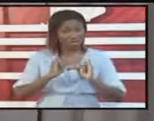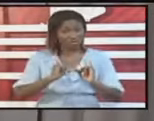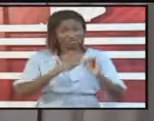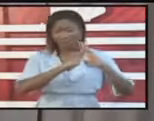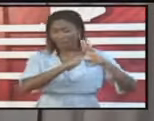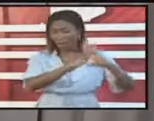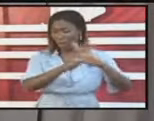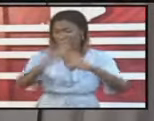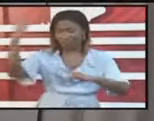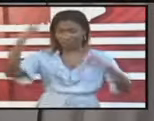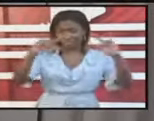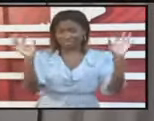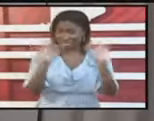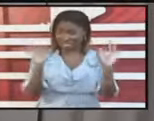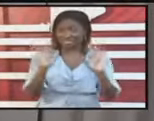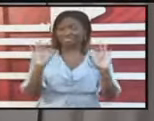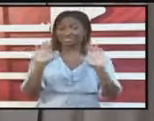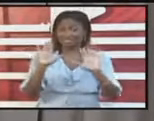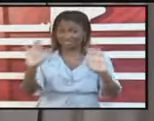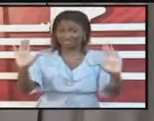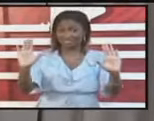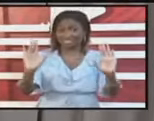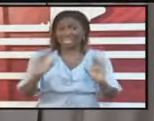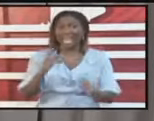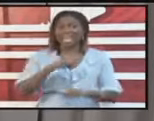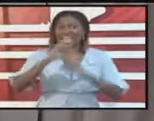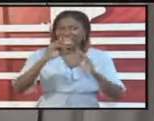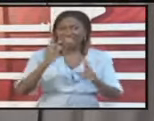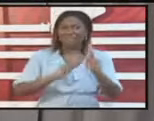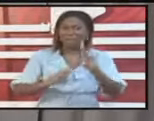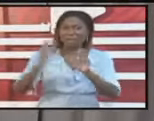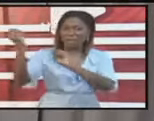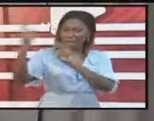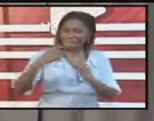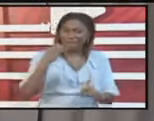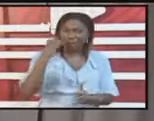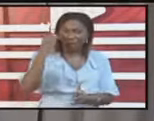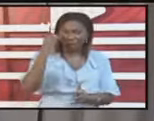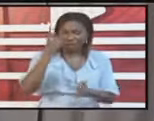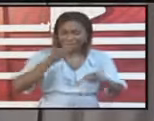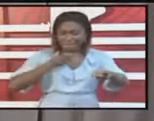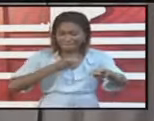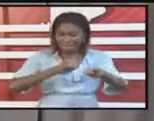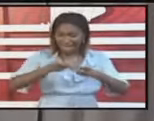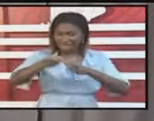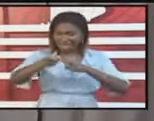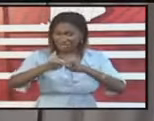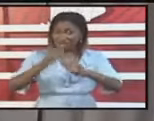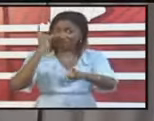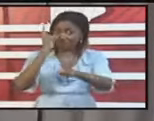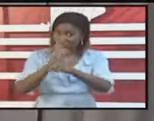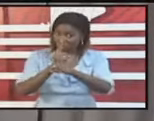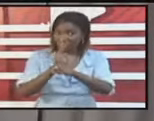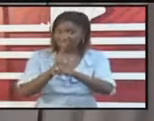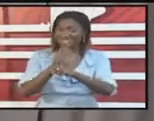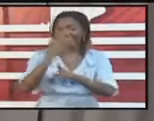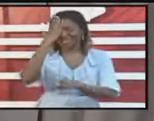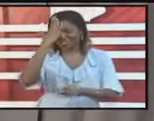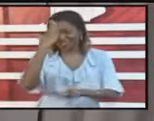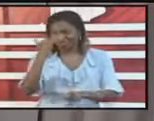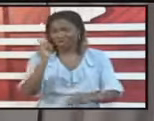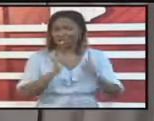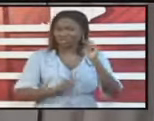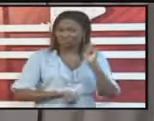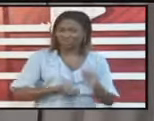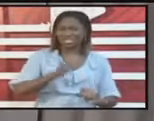the entrance of persons back into Trinidad and Tobago it has allowed the population of Trinidad and Tobago to get